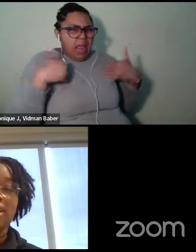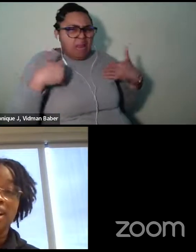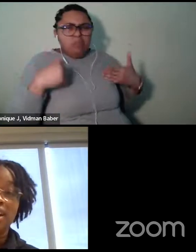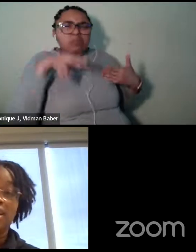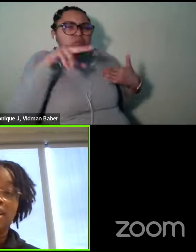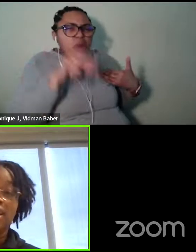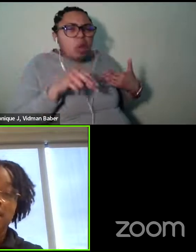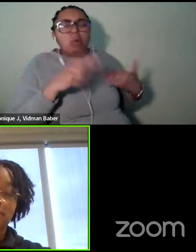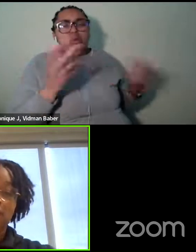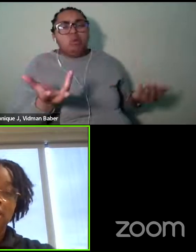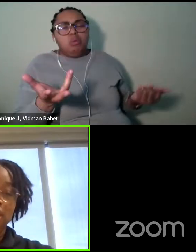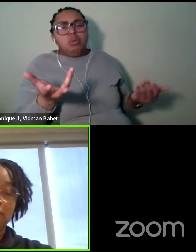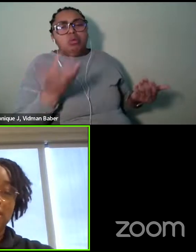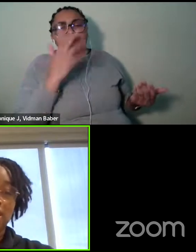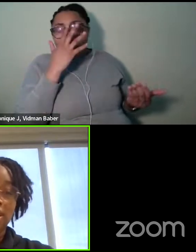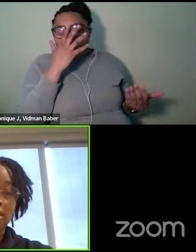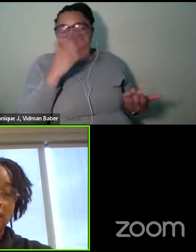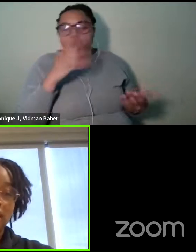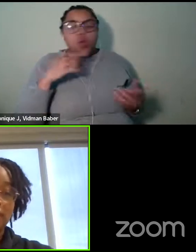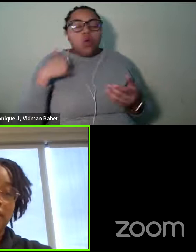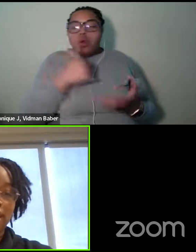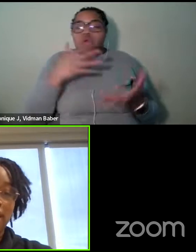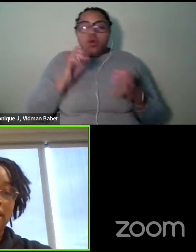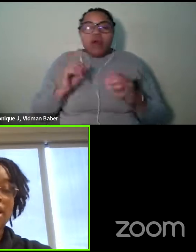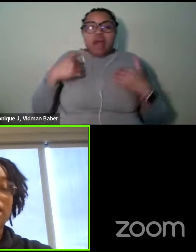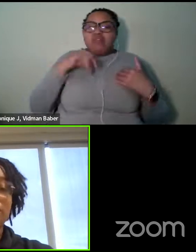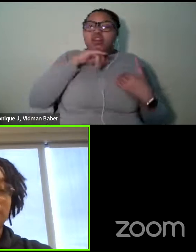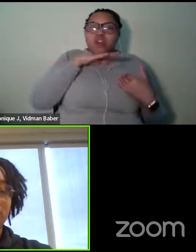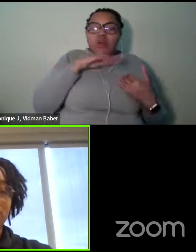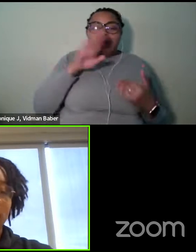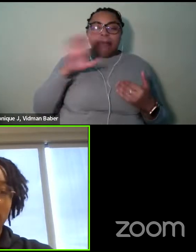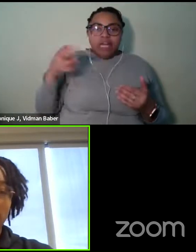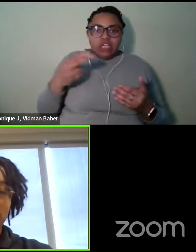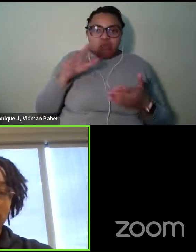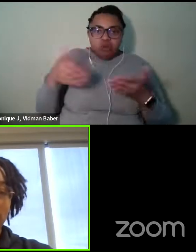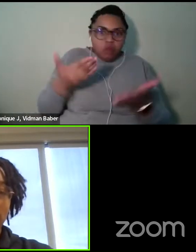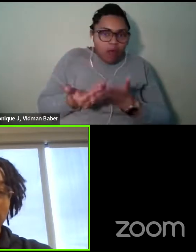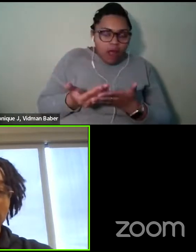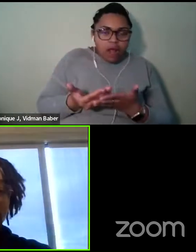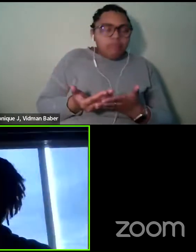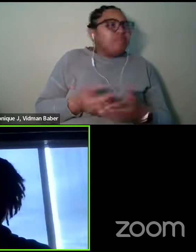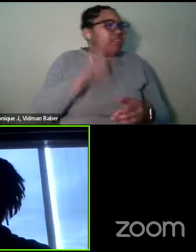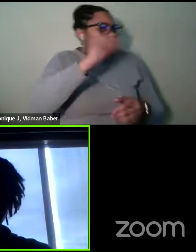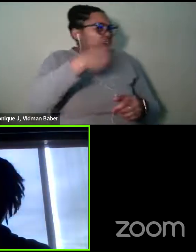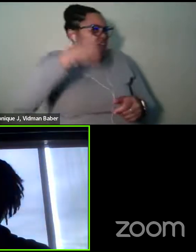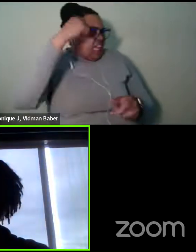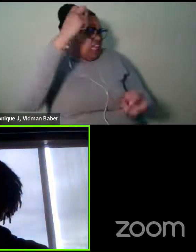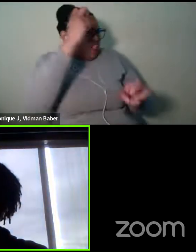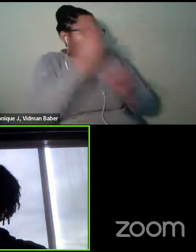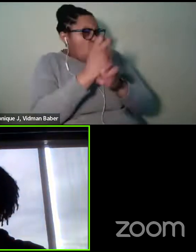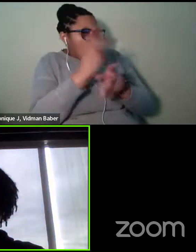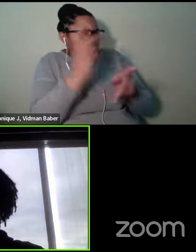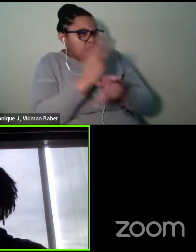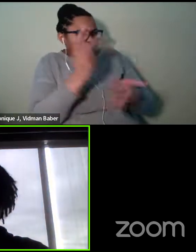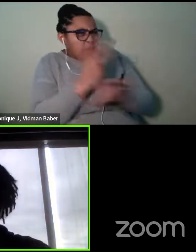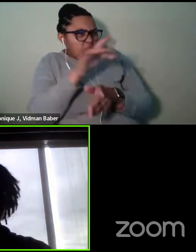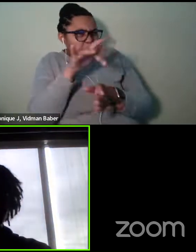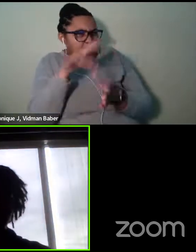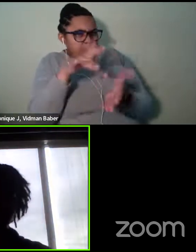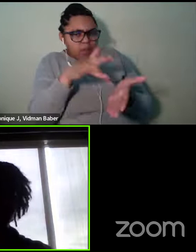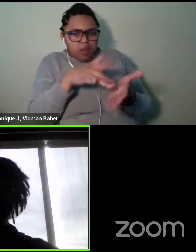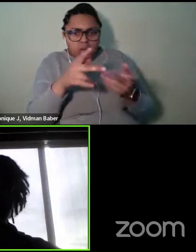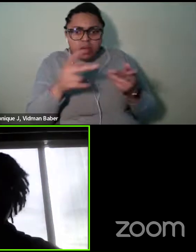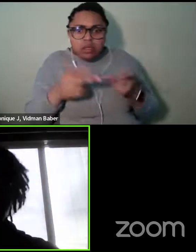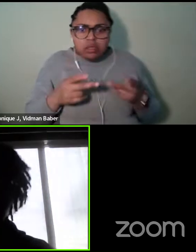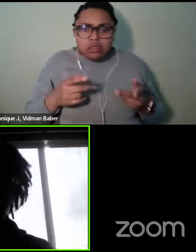Yeah. And I, I definitely believe it's hard to kind of find that middle ground where you can speak your, oh, I'm sorry.